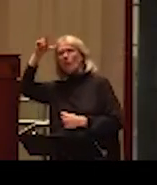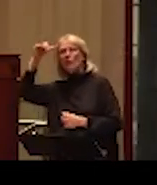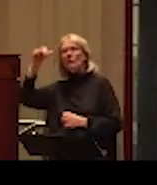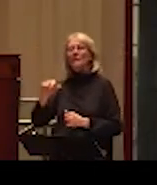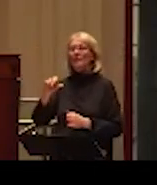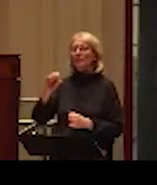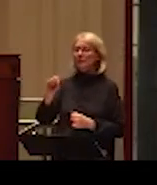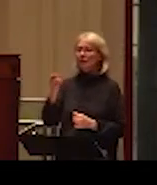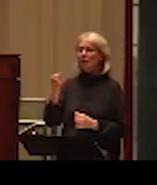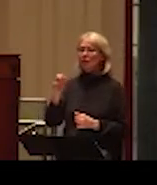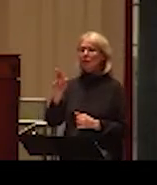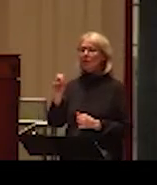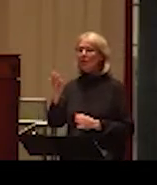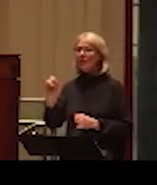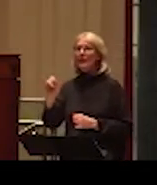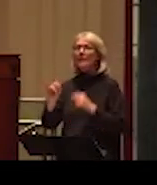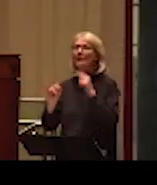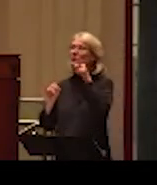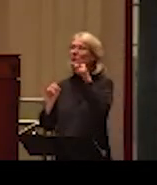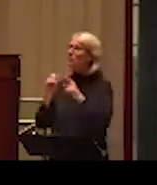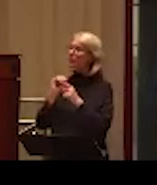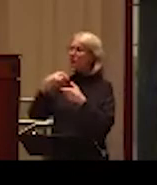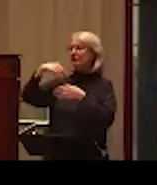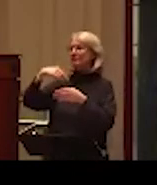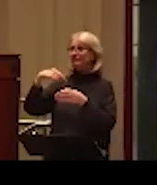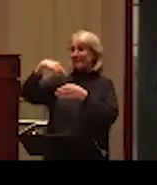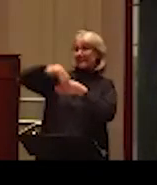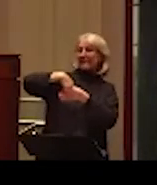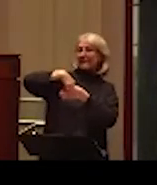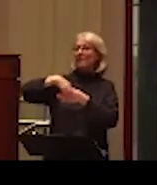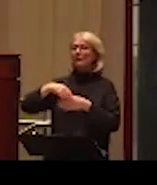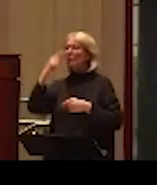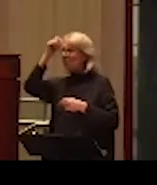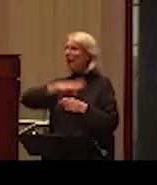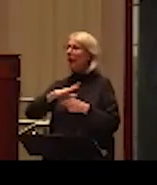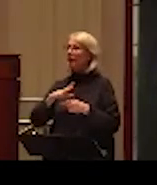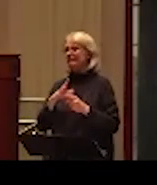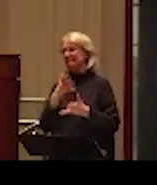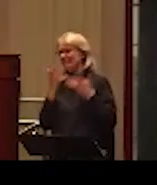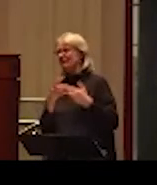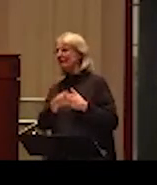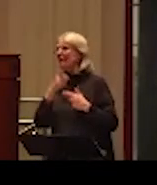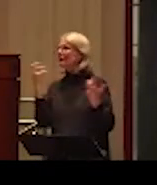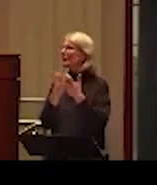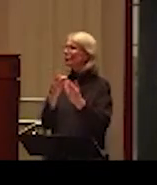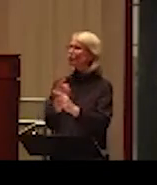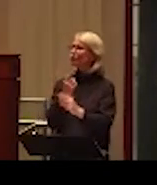This is a humiliating process of actually treating men who do not fit the traditional